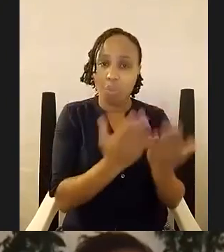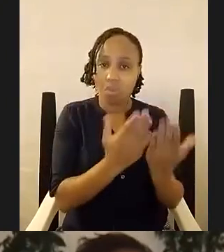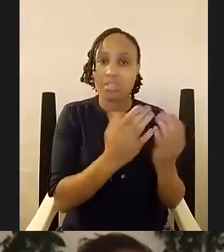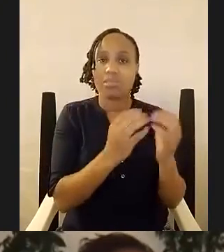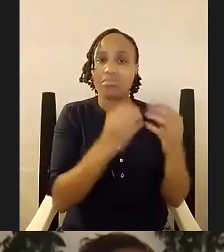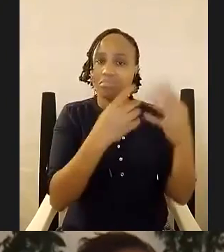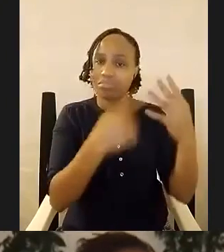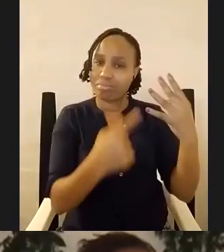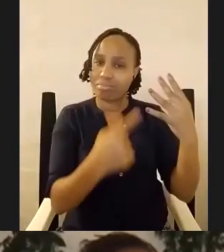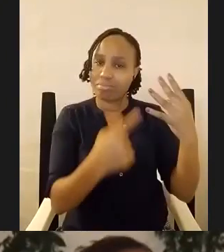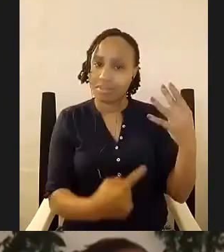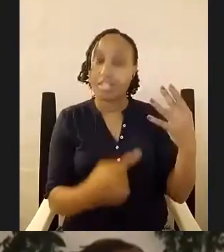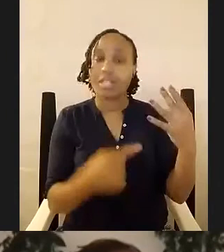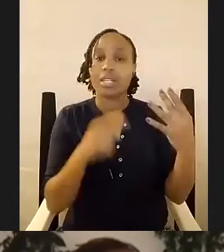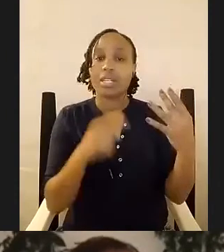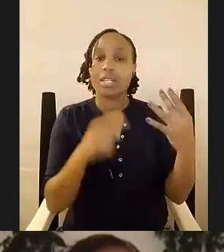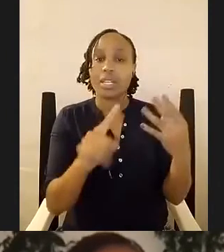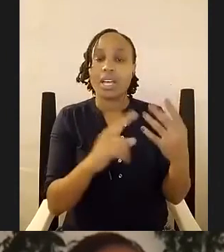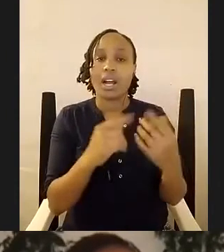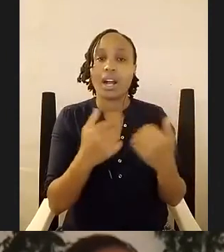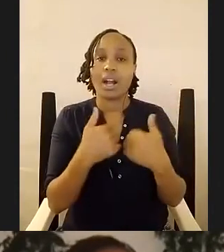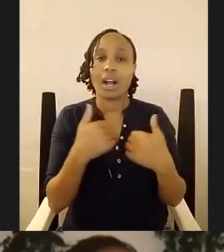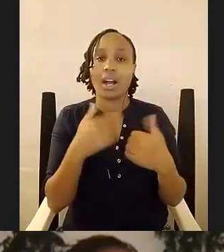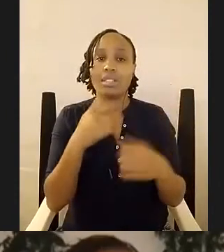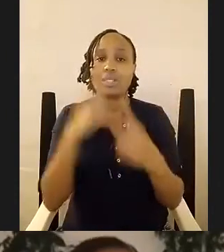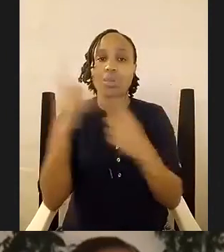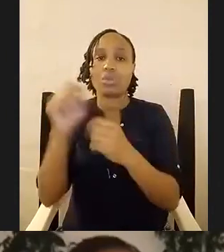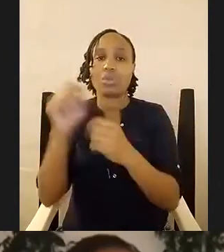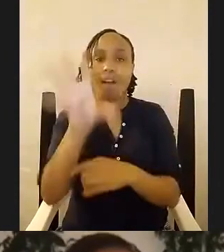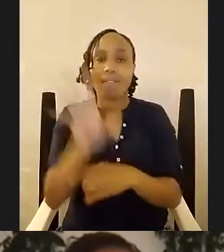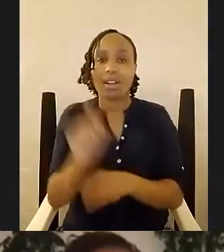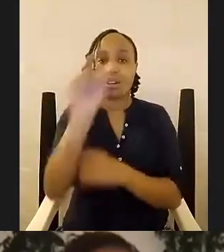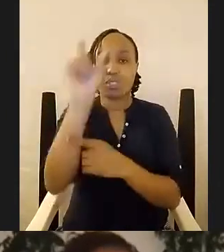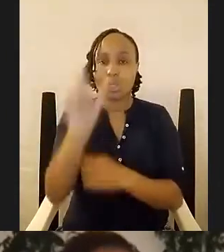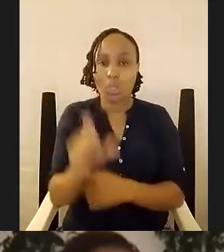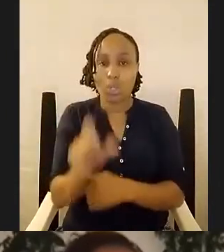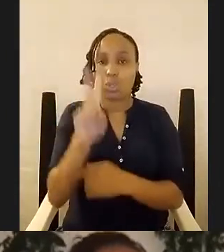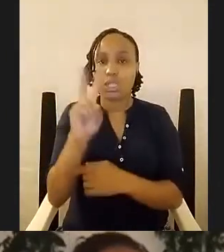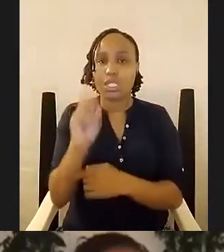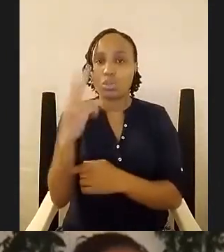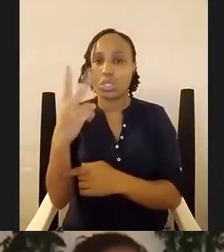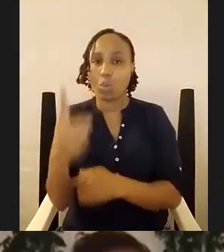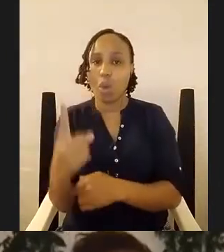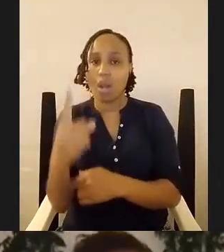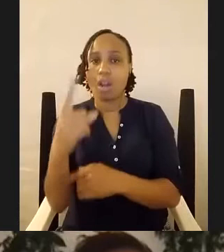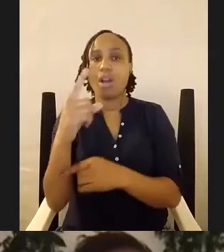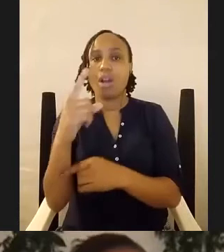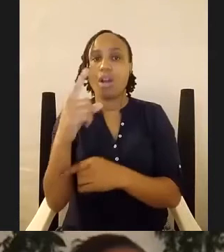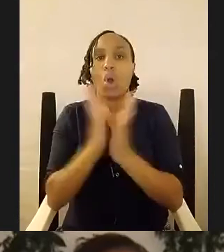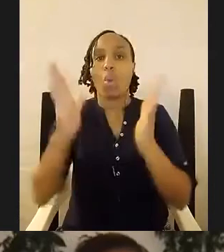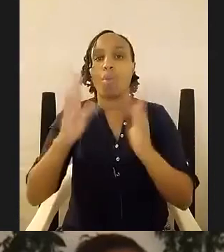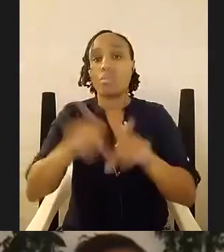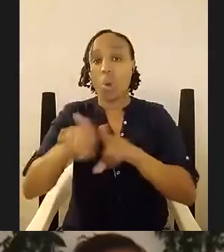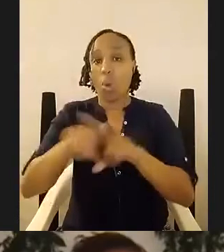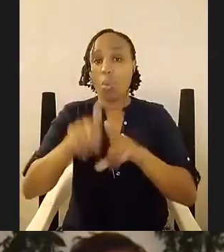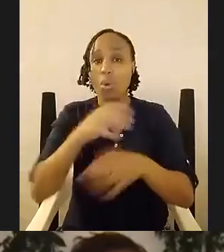they have won the african regional prize of the 21 2021 commonwealth short story prize and was shortlisted for the african